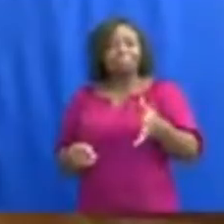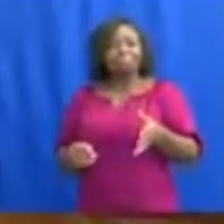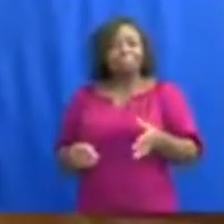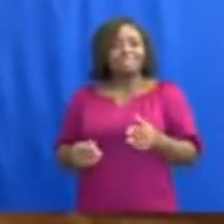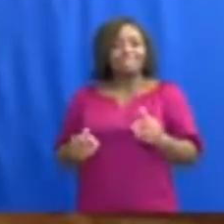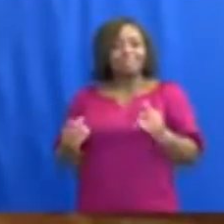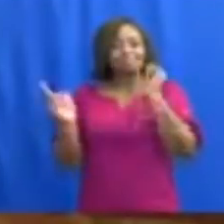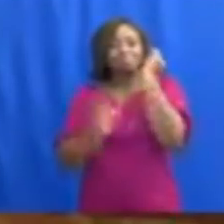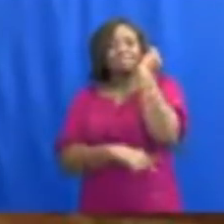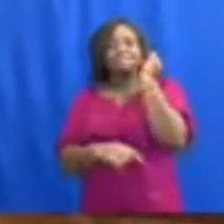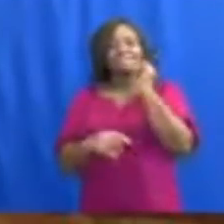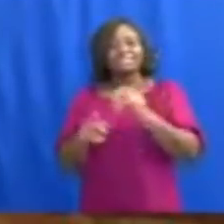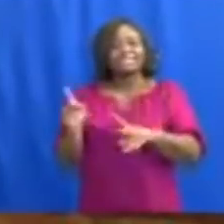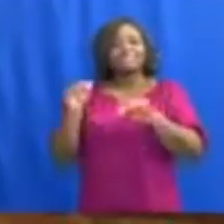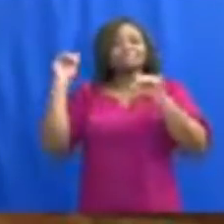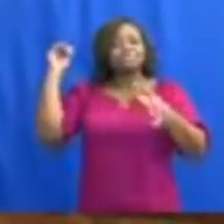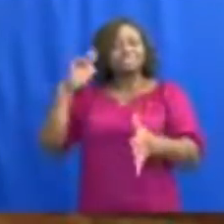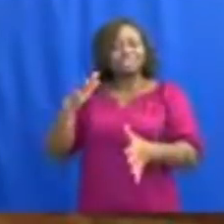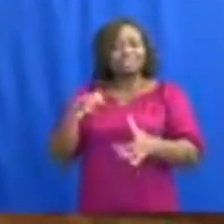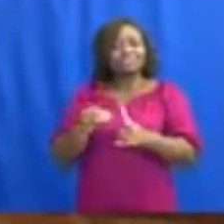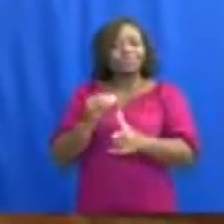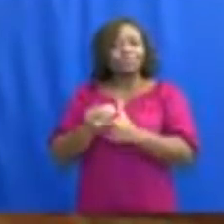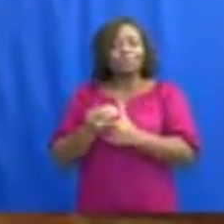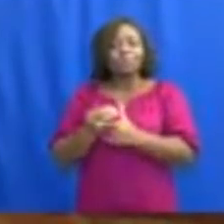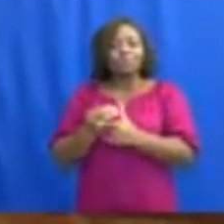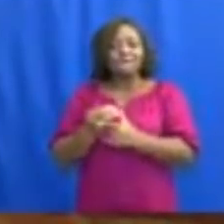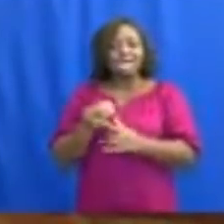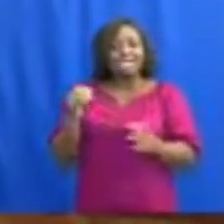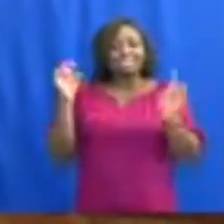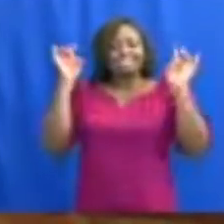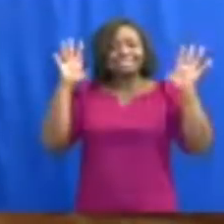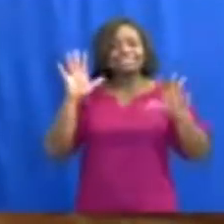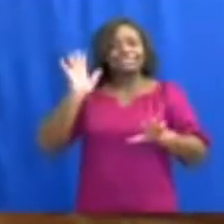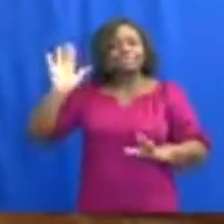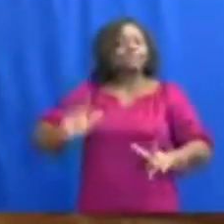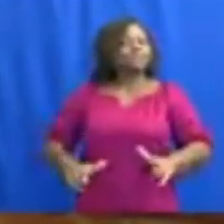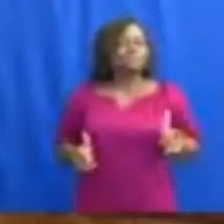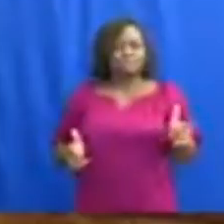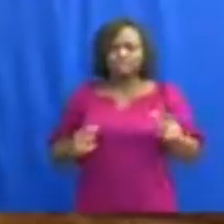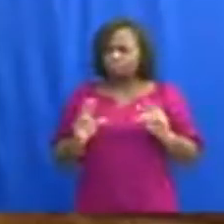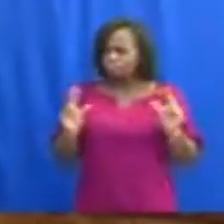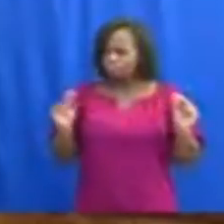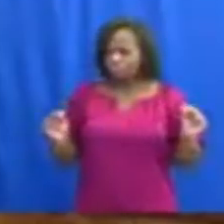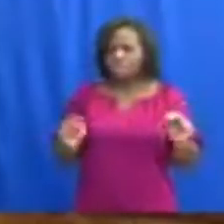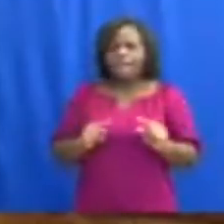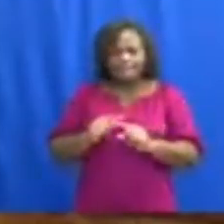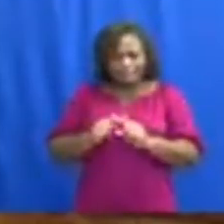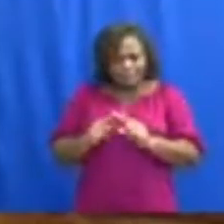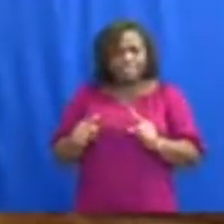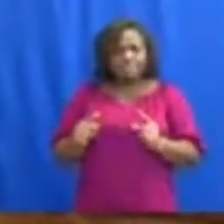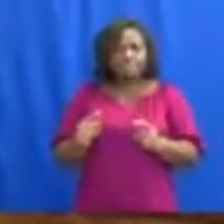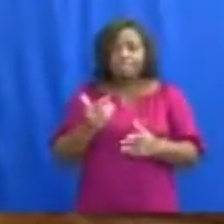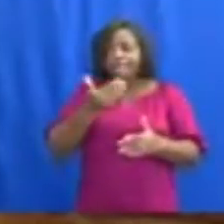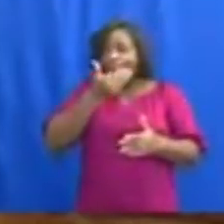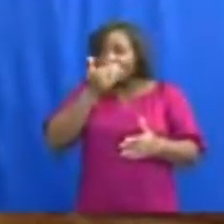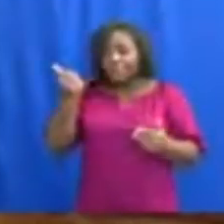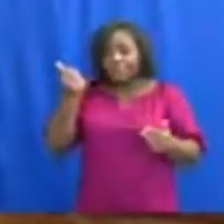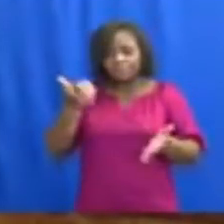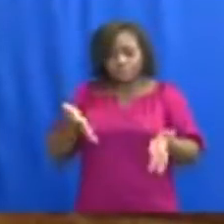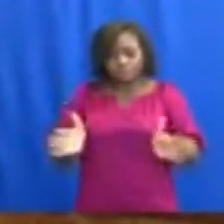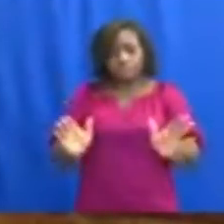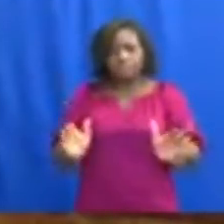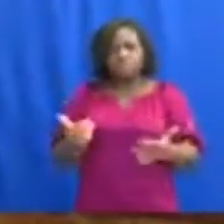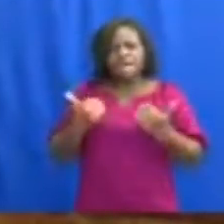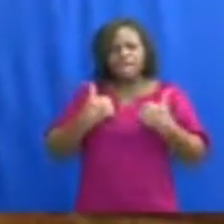risk. It bears repeating that they must all adhere strictly to enhanced personal